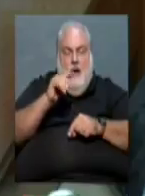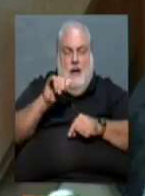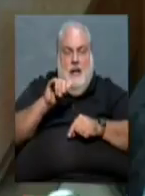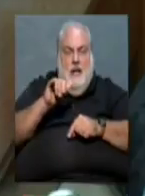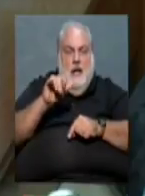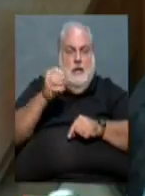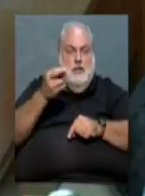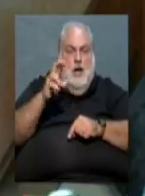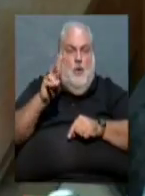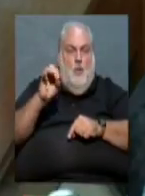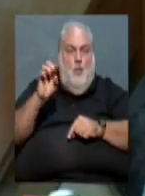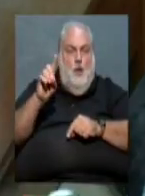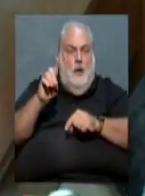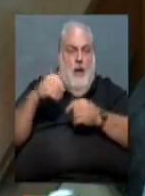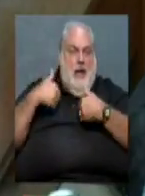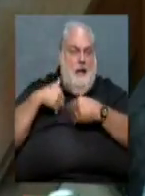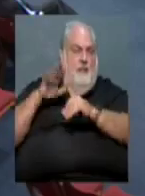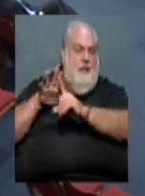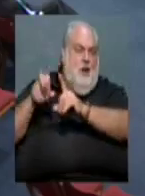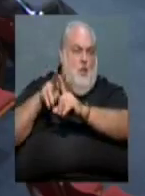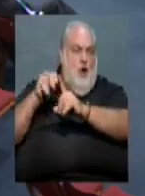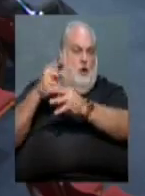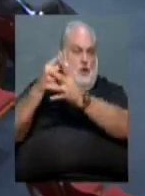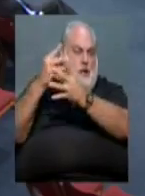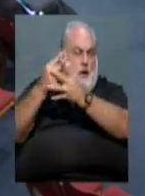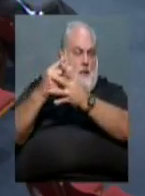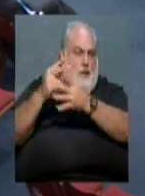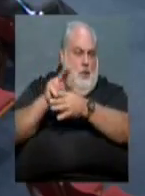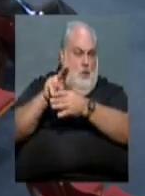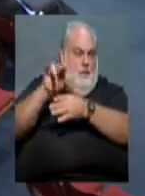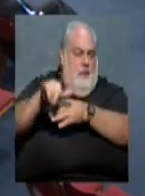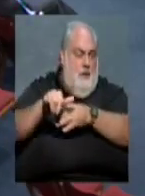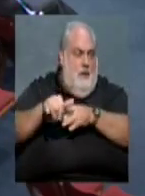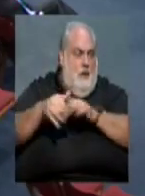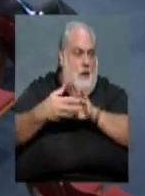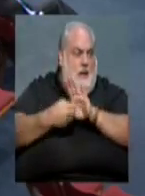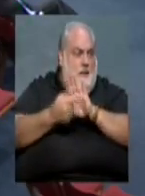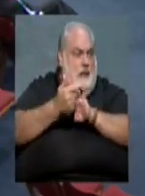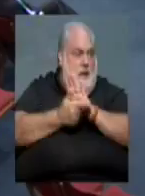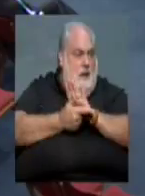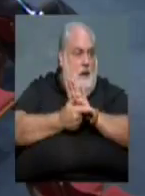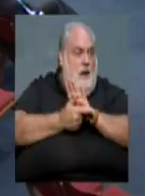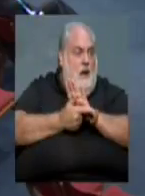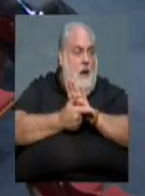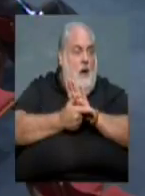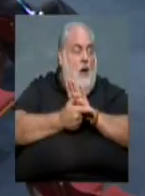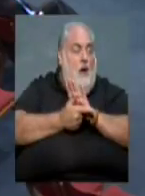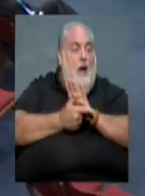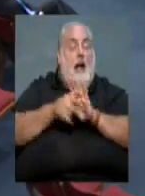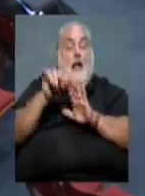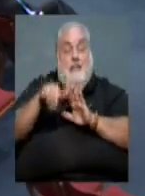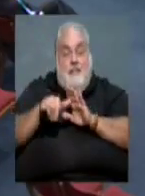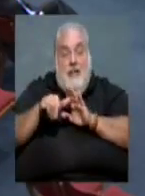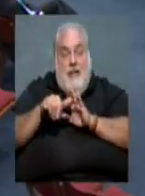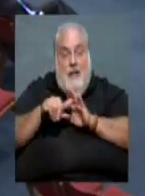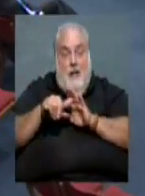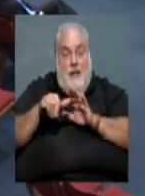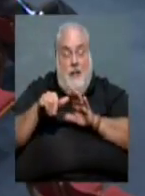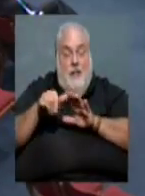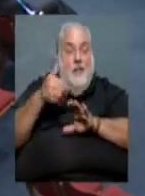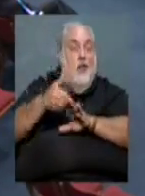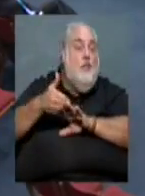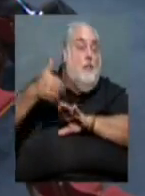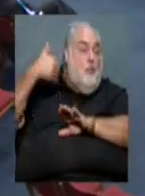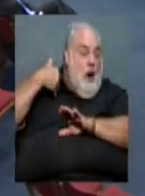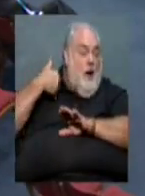own jail, and that's what they used. So, can we get a copy of that ordinance, Tom? It's not an ordinance. Oh. Just say an ordinance. You mean the prior